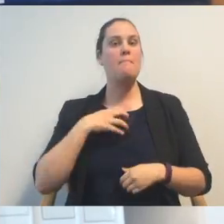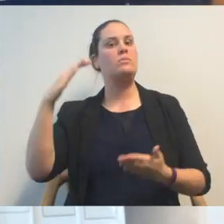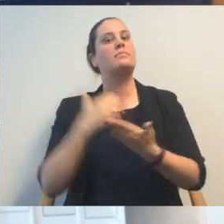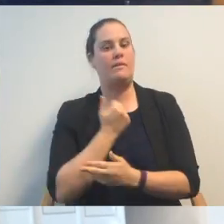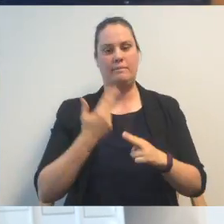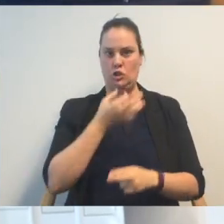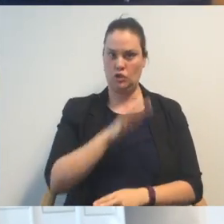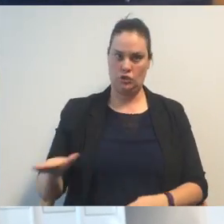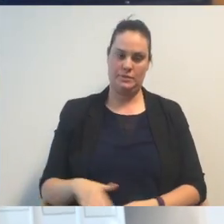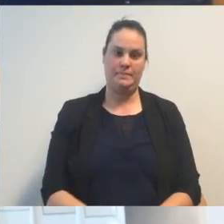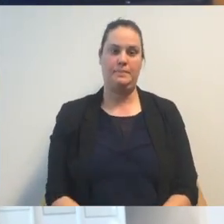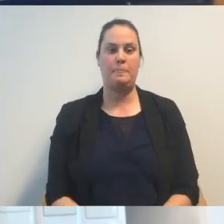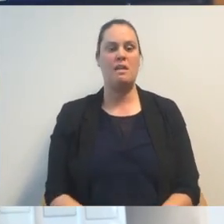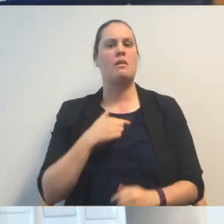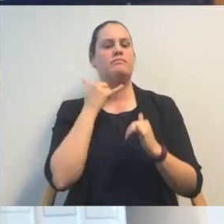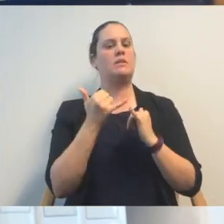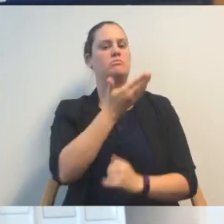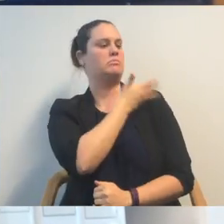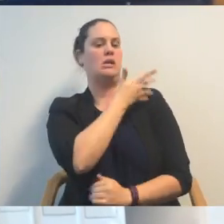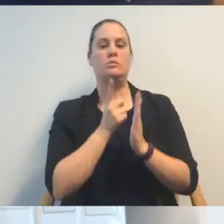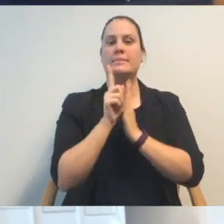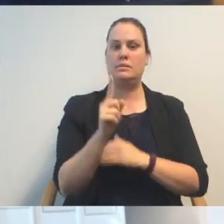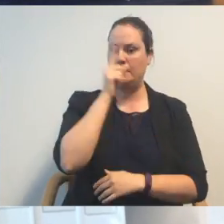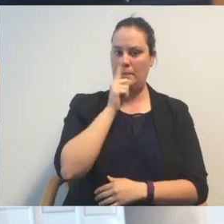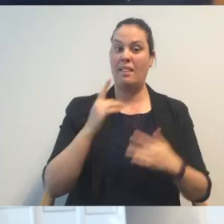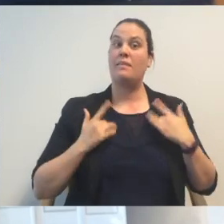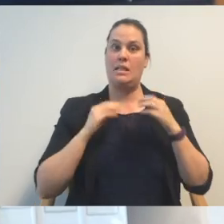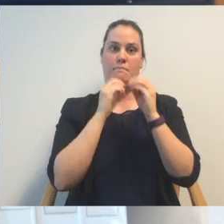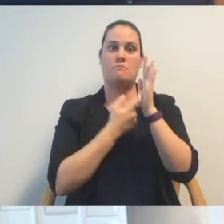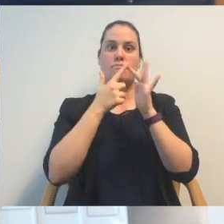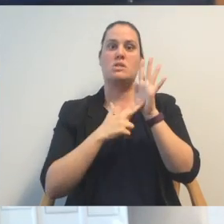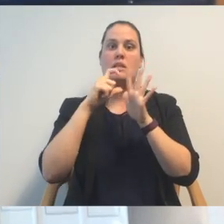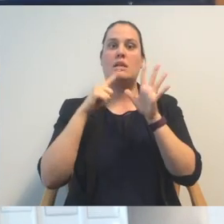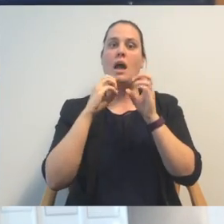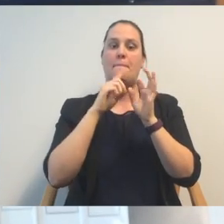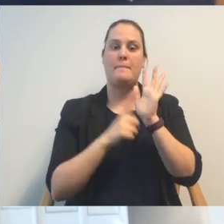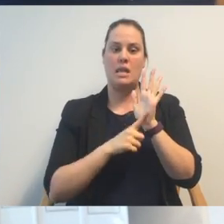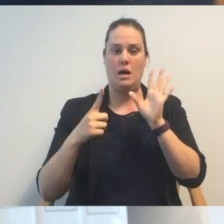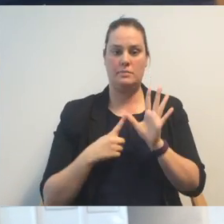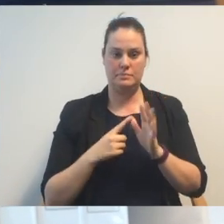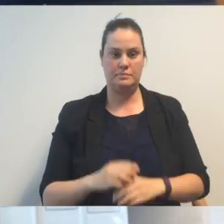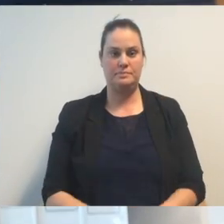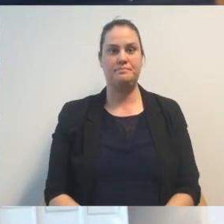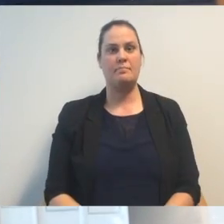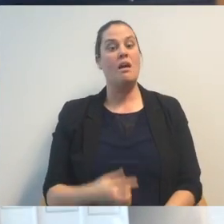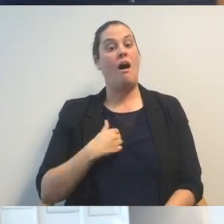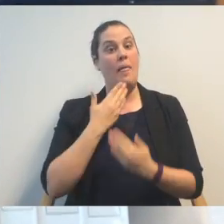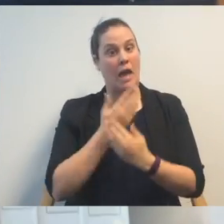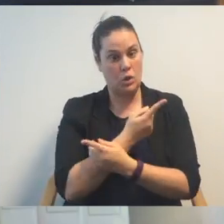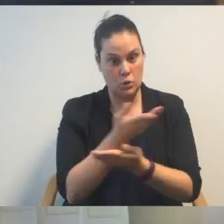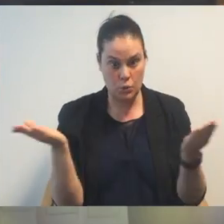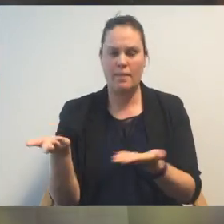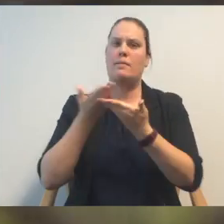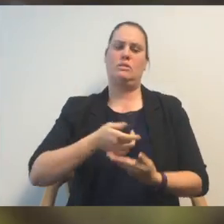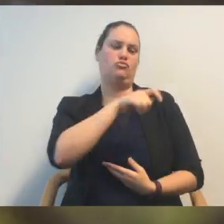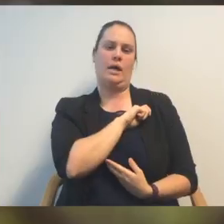and I'd like to thank them for the trust they've put in me and thank those who've supported me, including many volunteers who've helped me